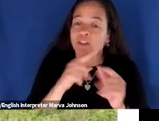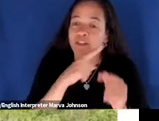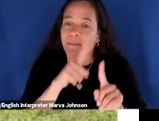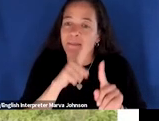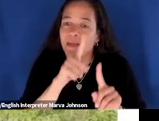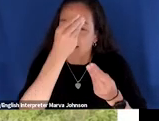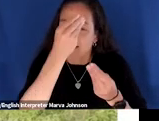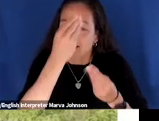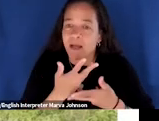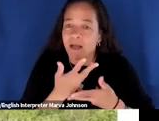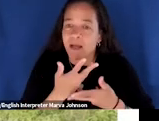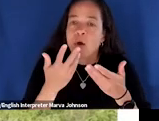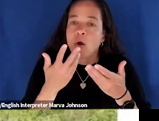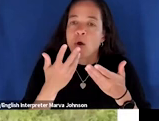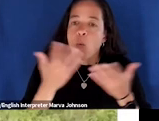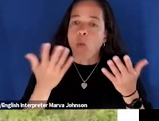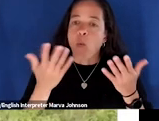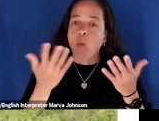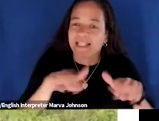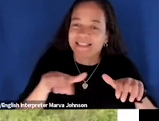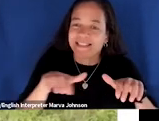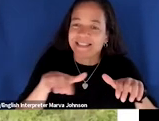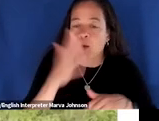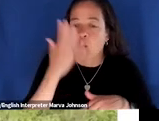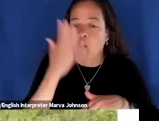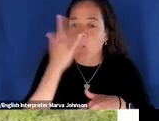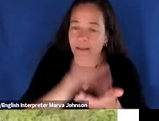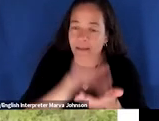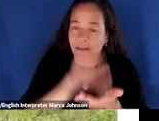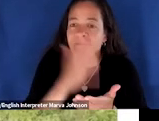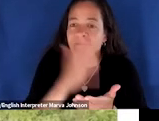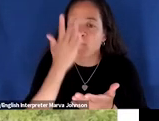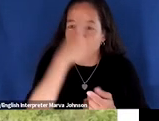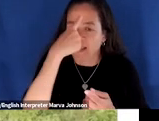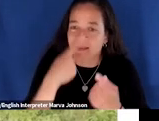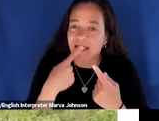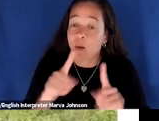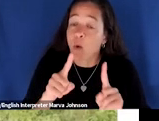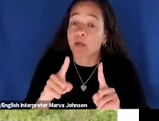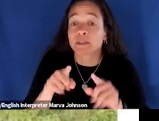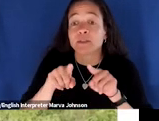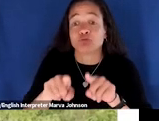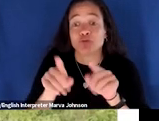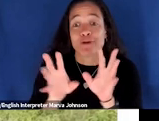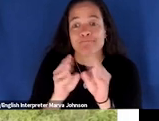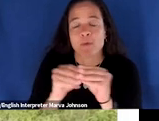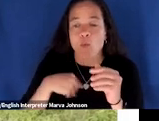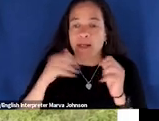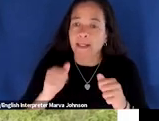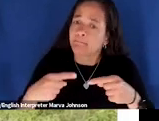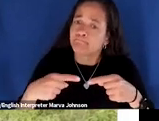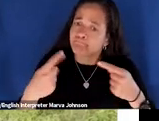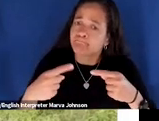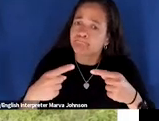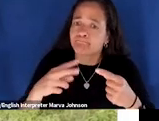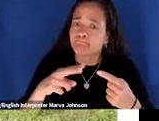why they believe in it and how they think it works and then we're going to debate whether we agree you know so this kind of educational